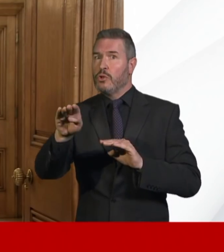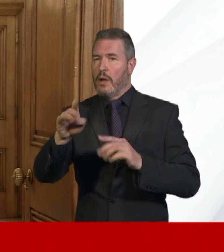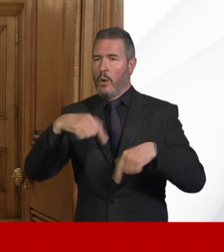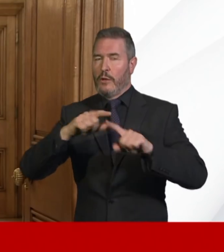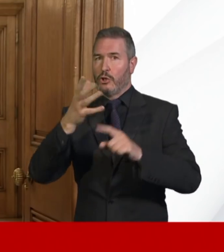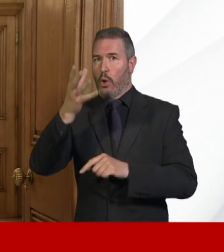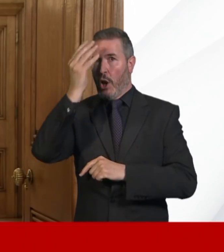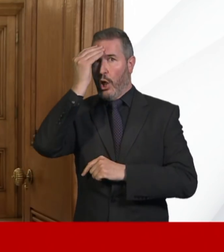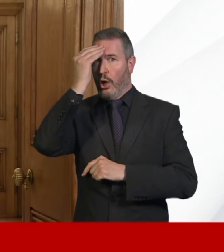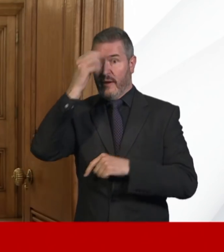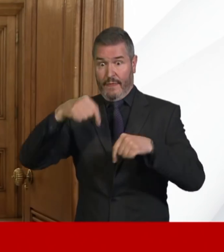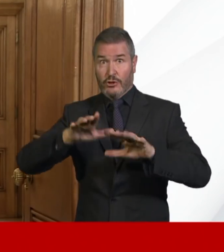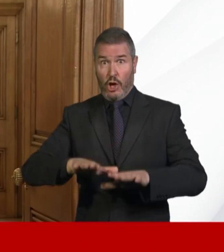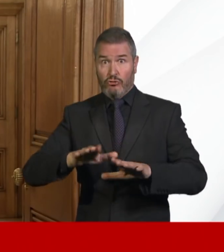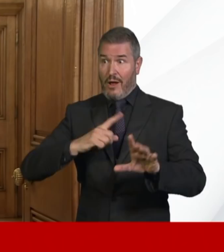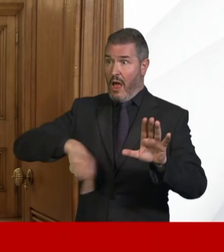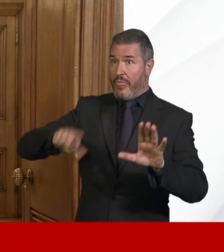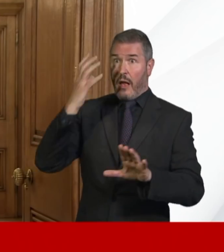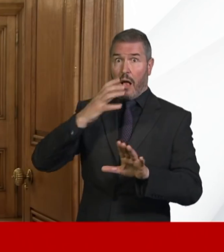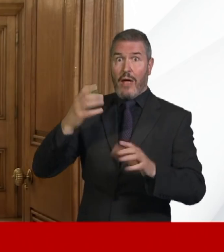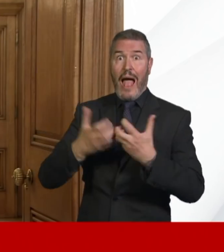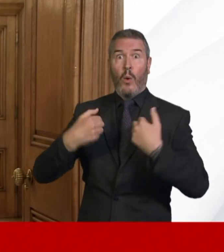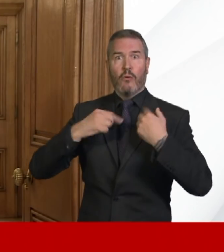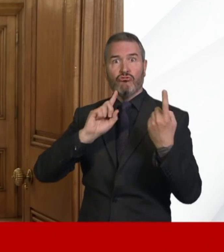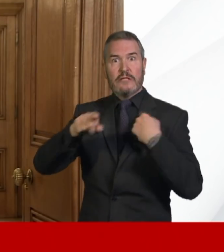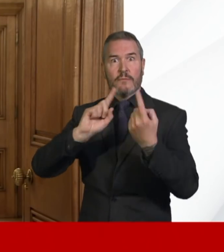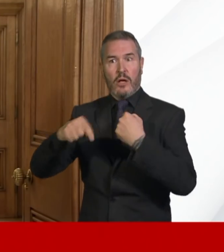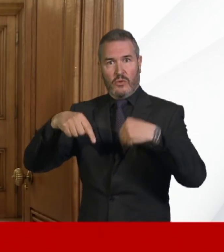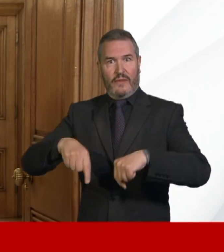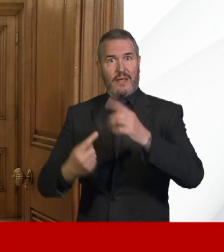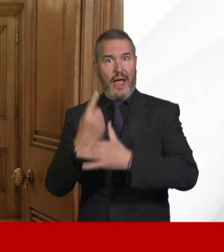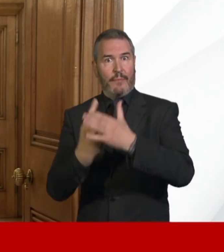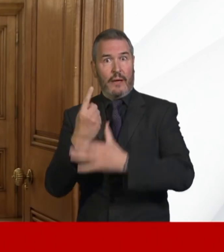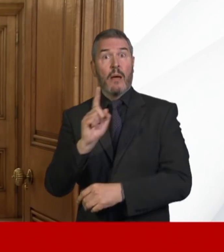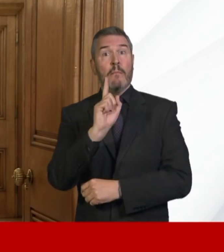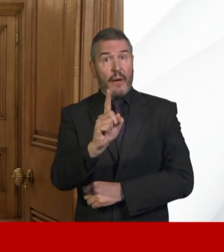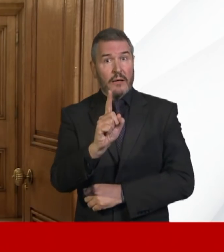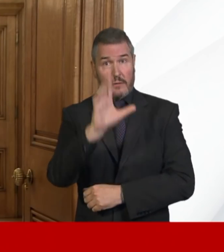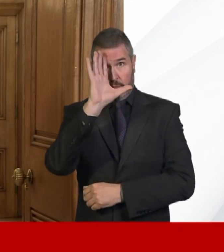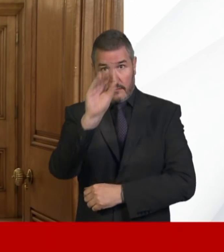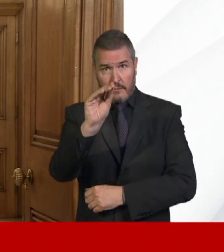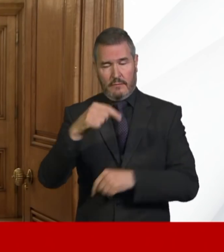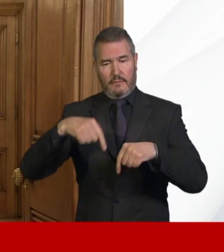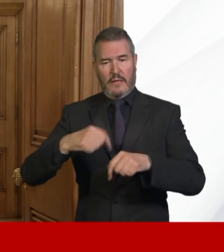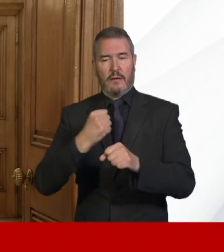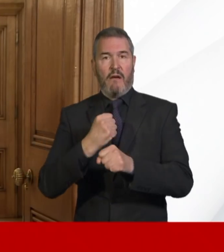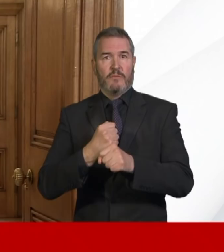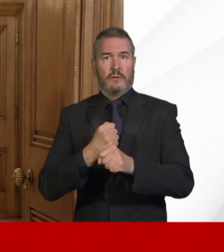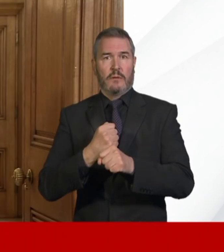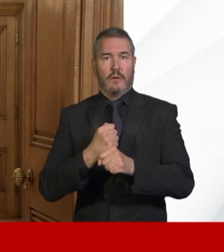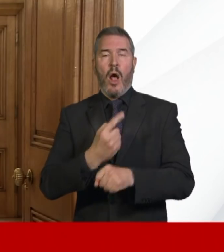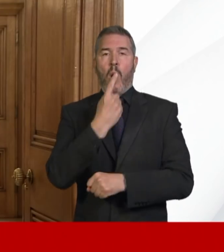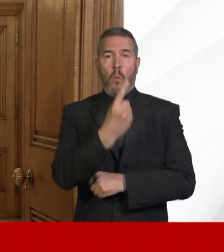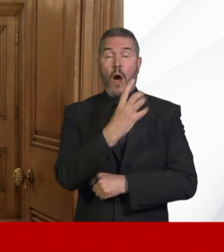how we and other countries have responded to this virus. But the UK, our government at the moment, is focused 100